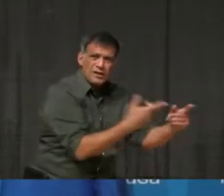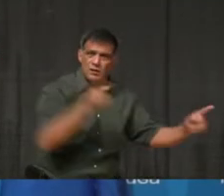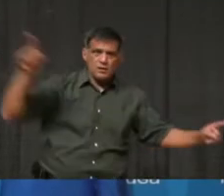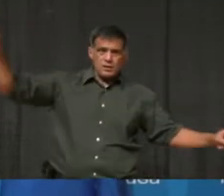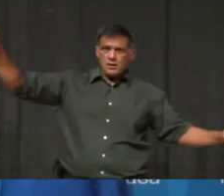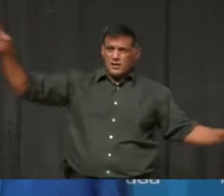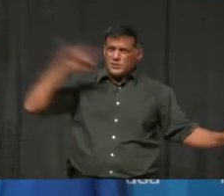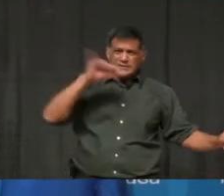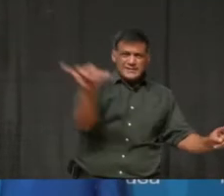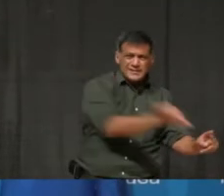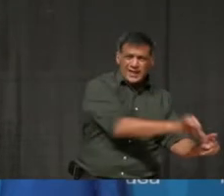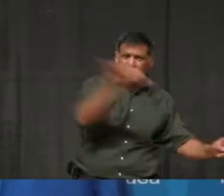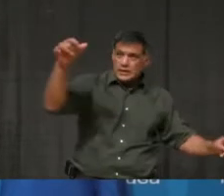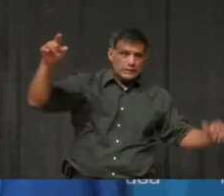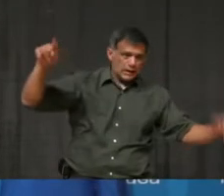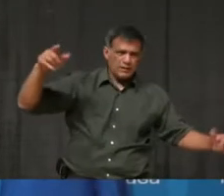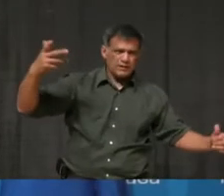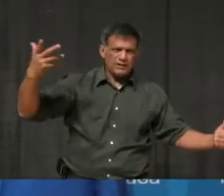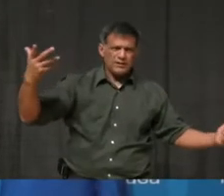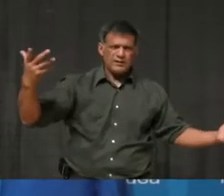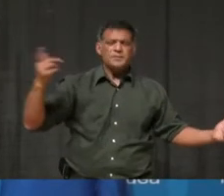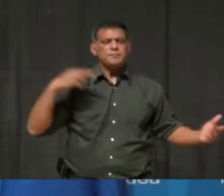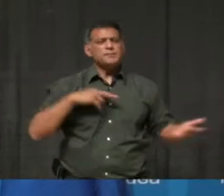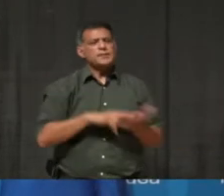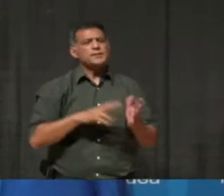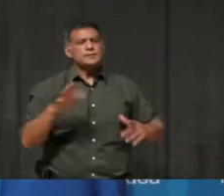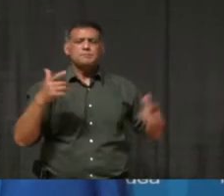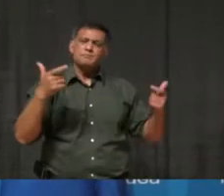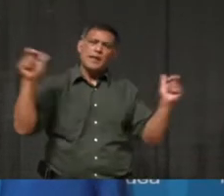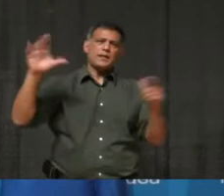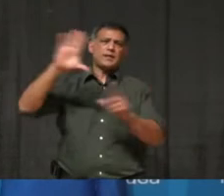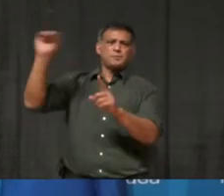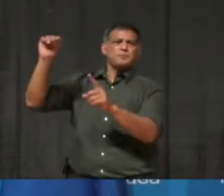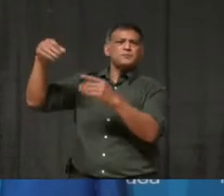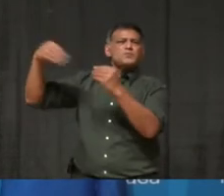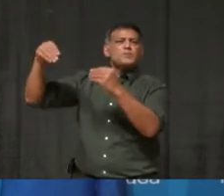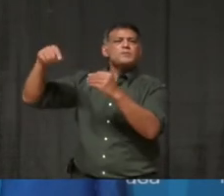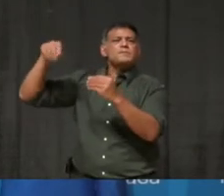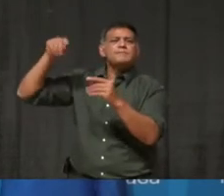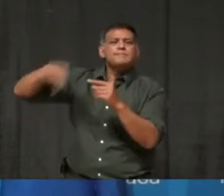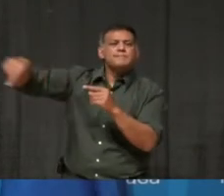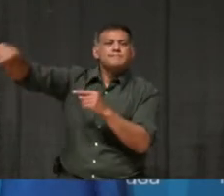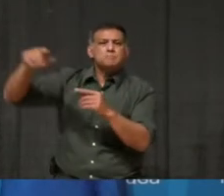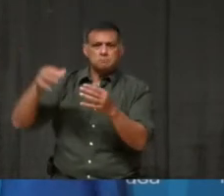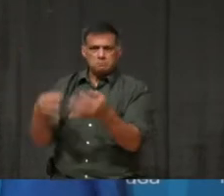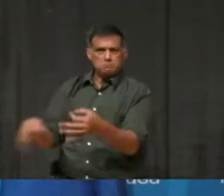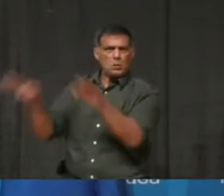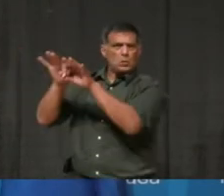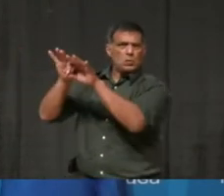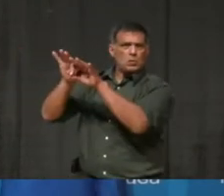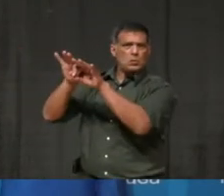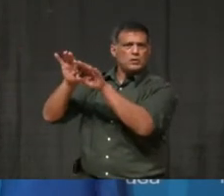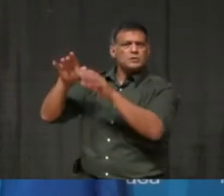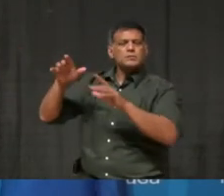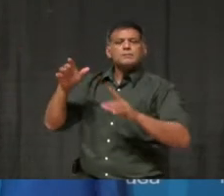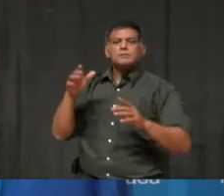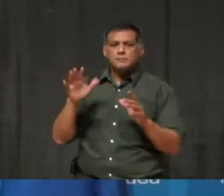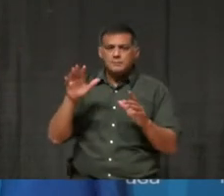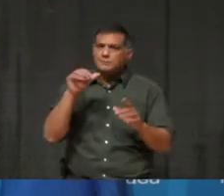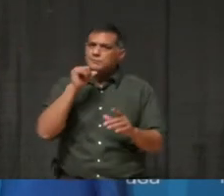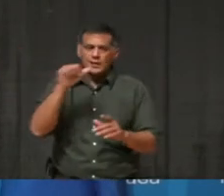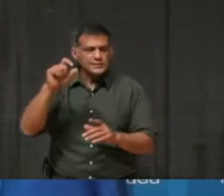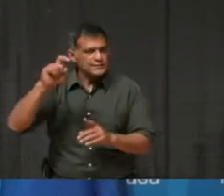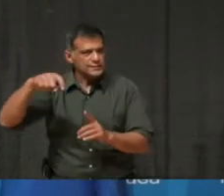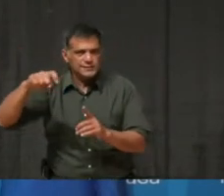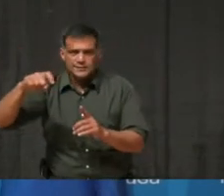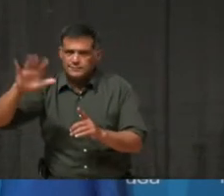box stores are open right now to sell essential goods. Not televisions, not sports equipment and not home decor. They